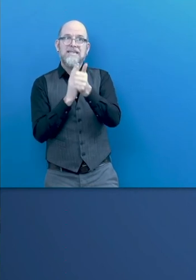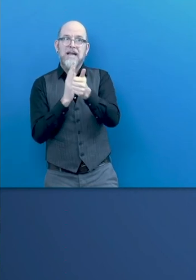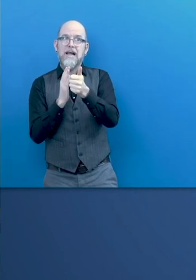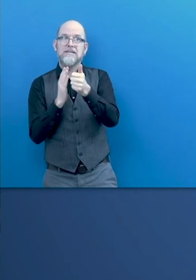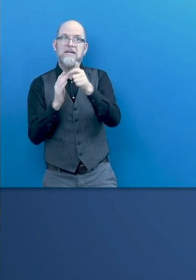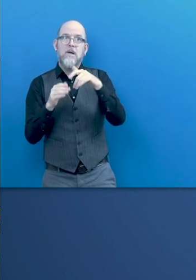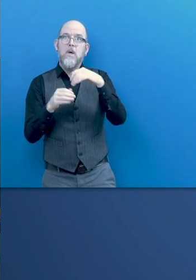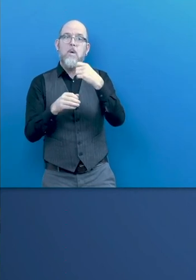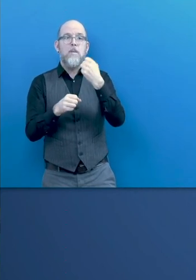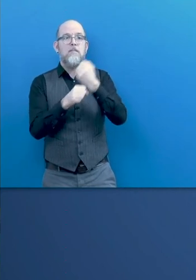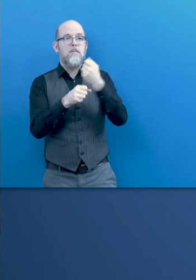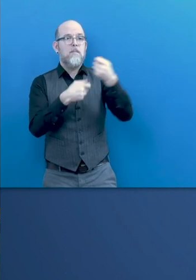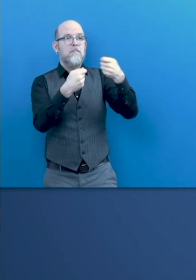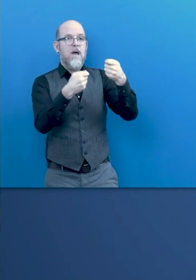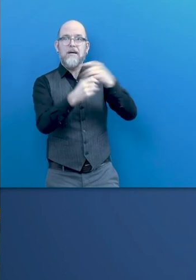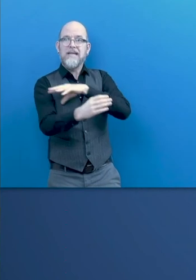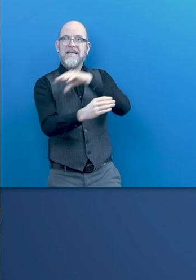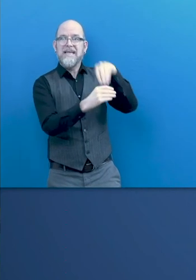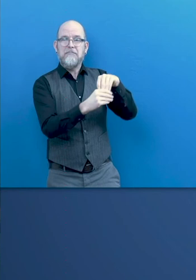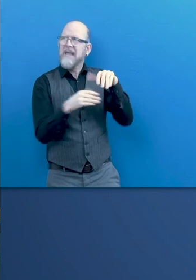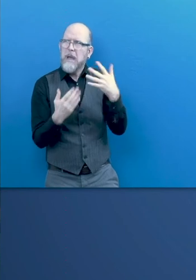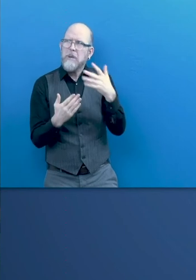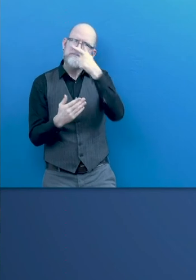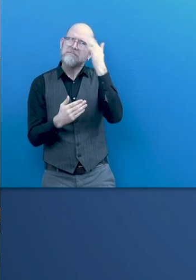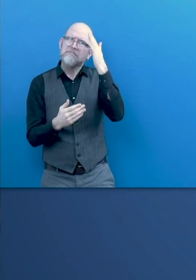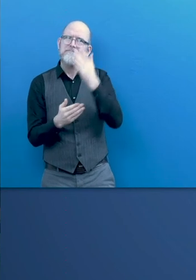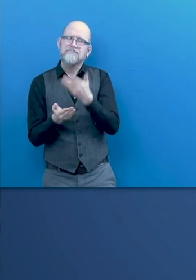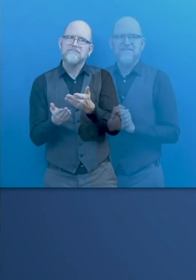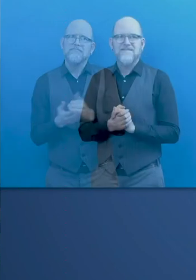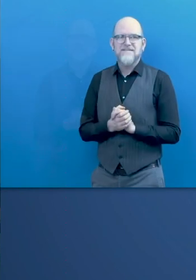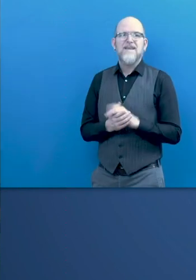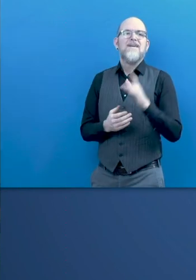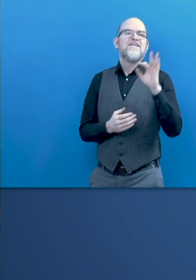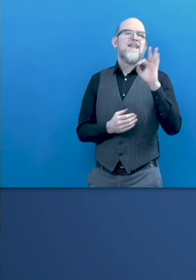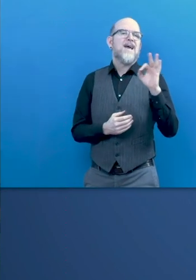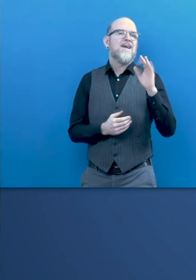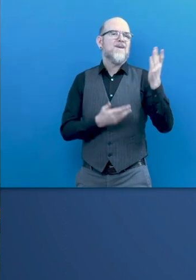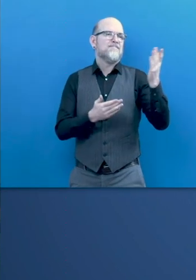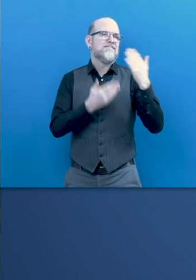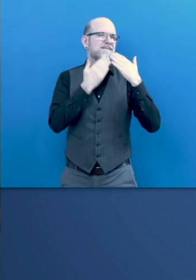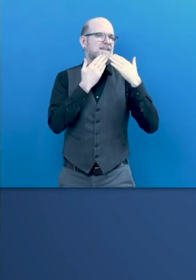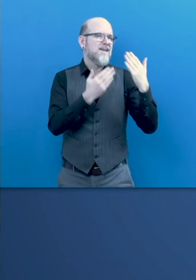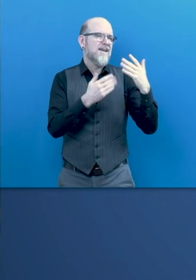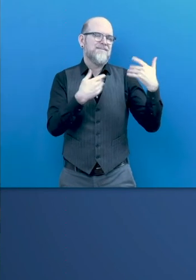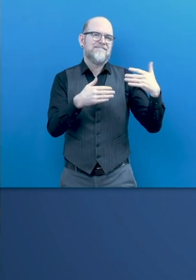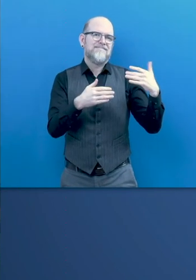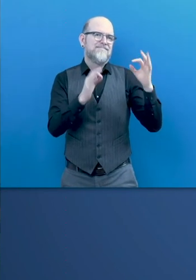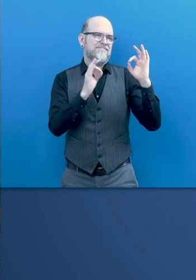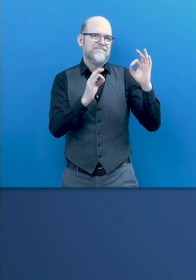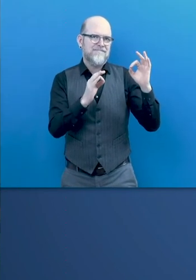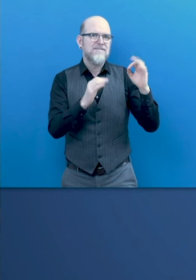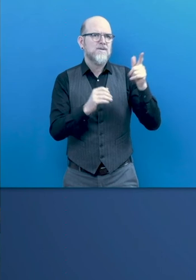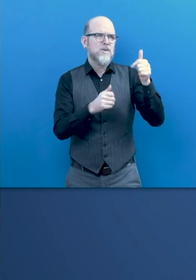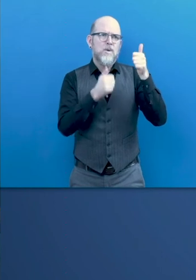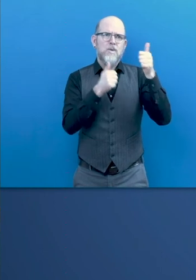Fernando, thank you very much. And that's such an important question because it's actually a really long-term position that we need to